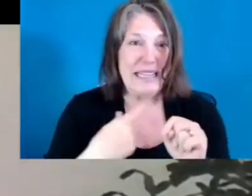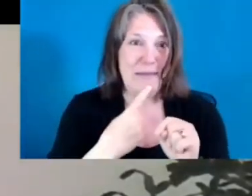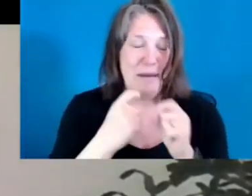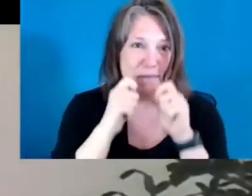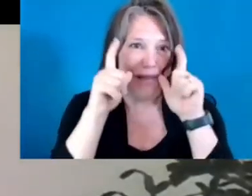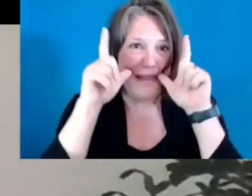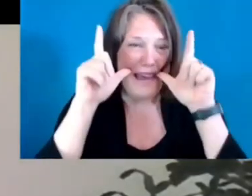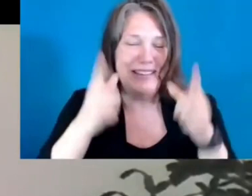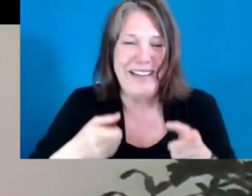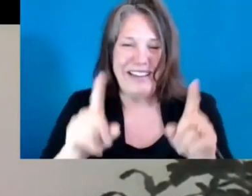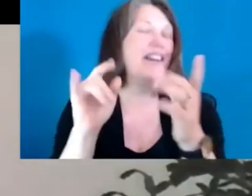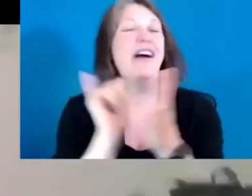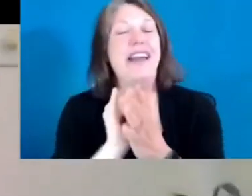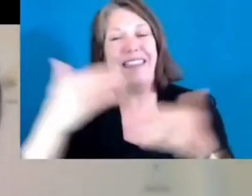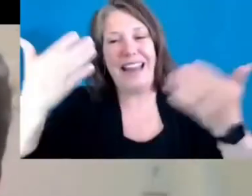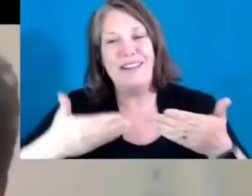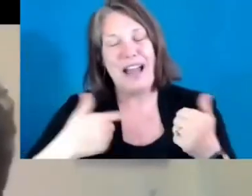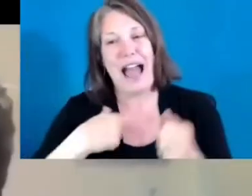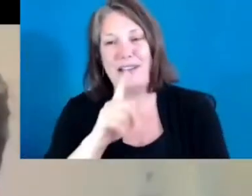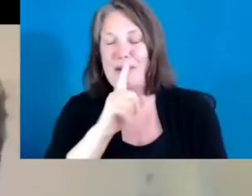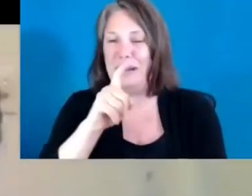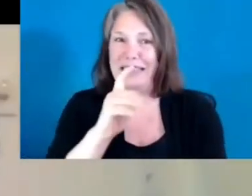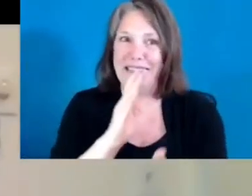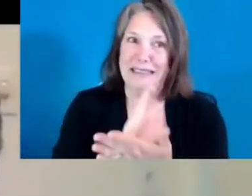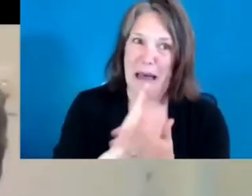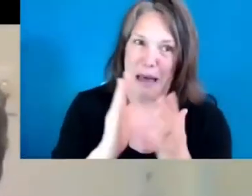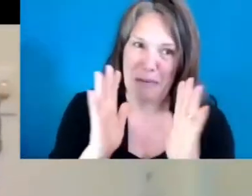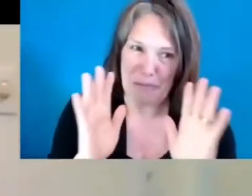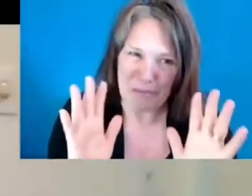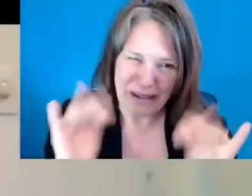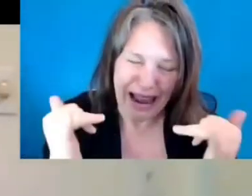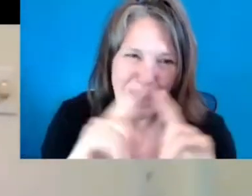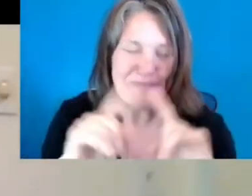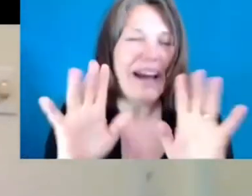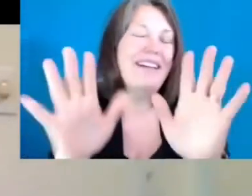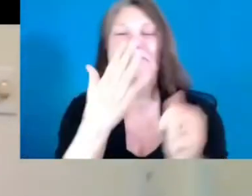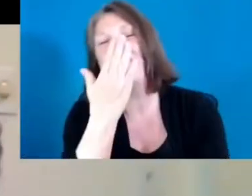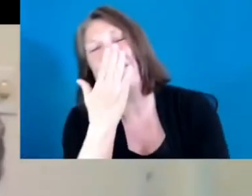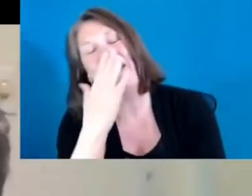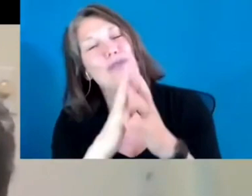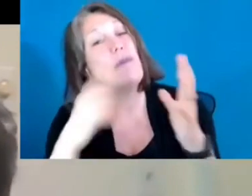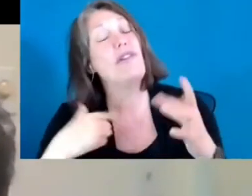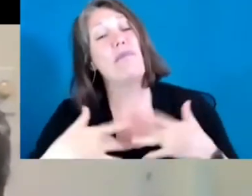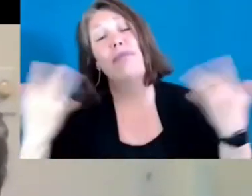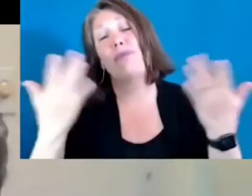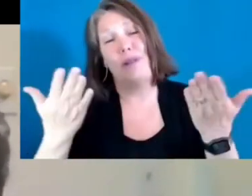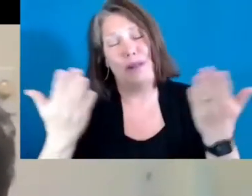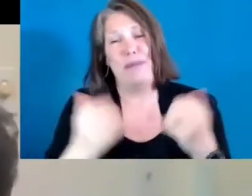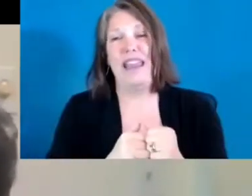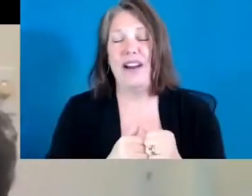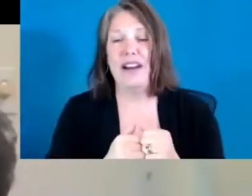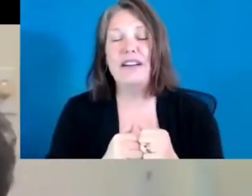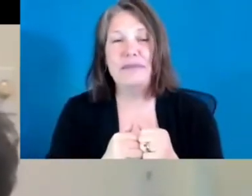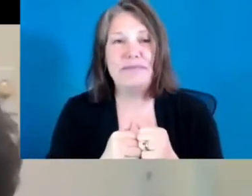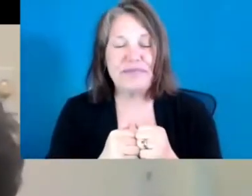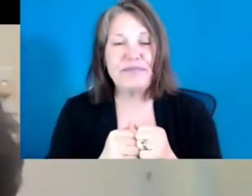thank you so much, David. And I'm delighted to be here with everyone who is really trying